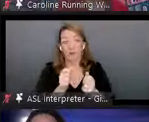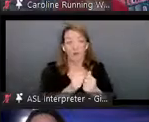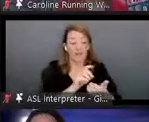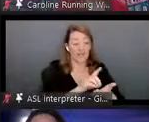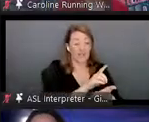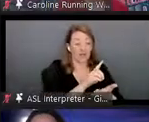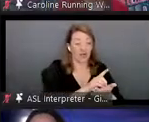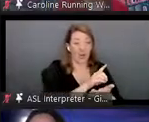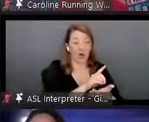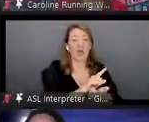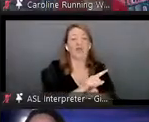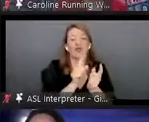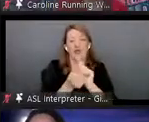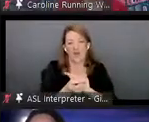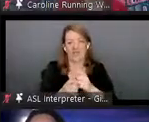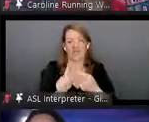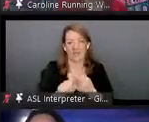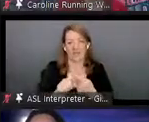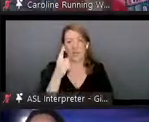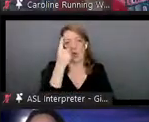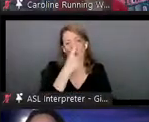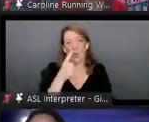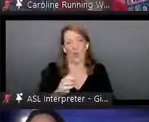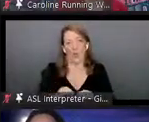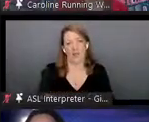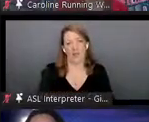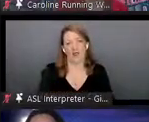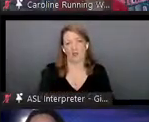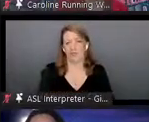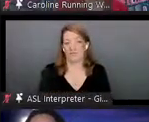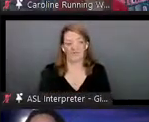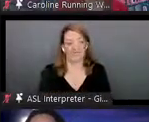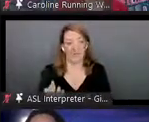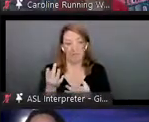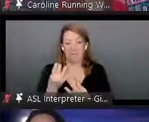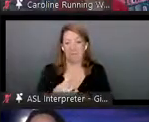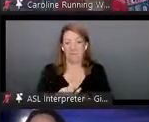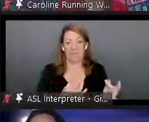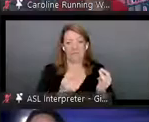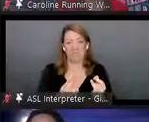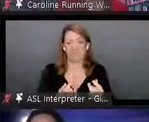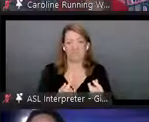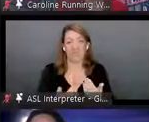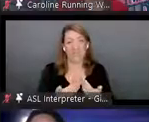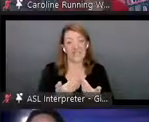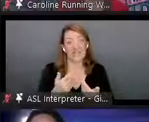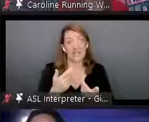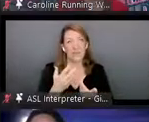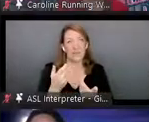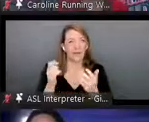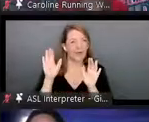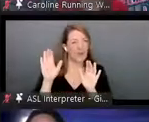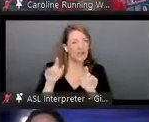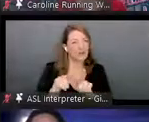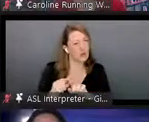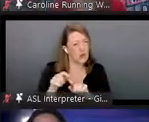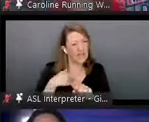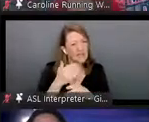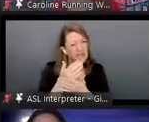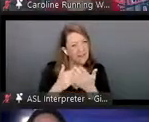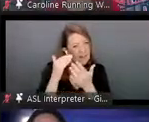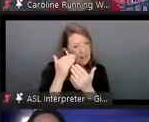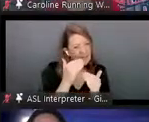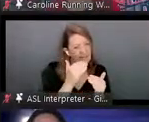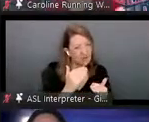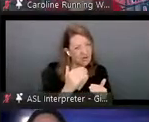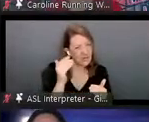and this is amazing and great it makes it easy to develop but also there's some limitations which we'll get into later on and so